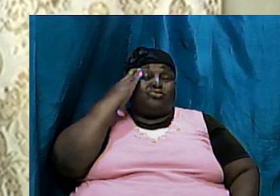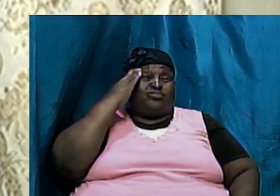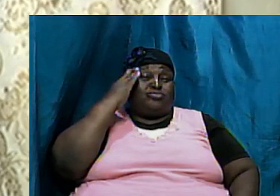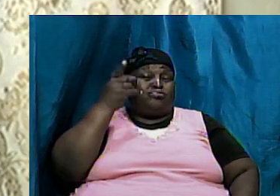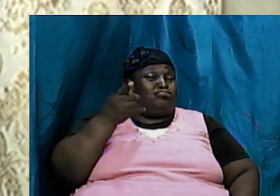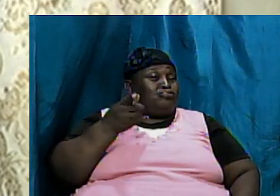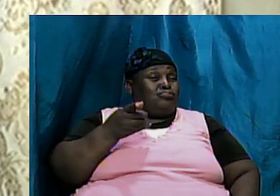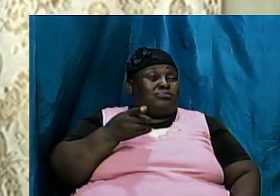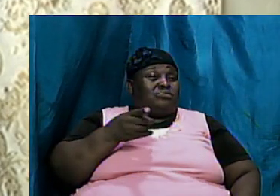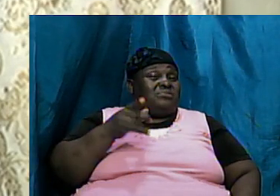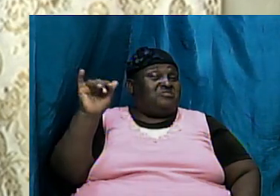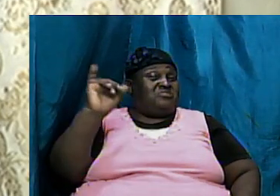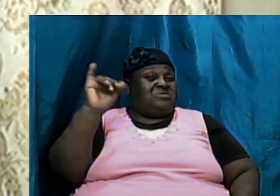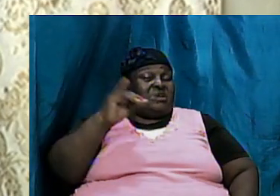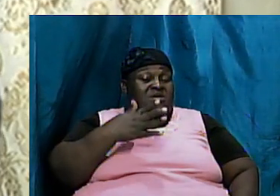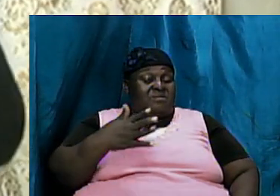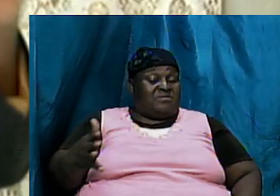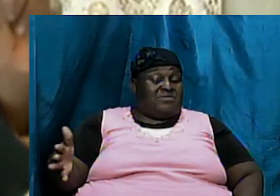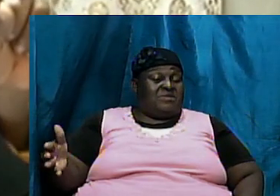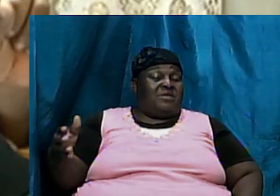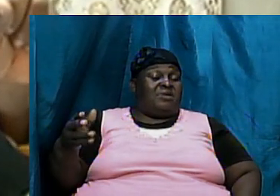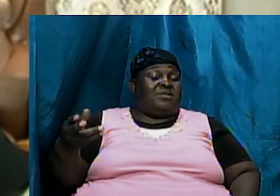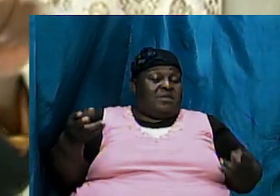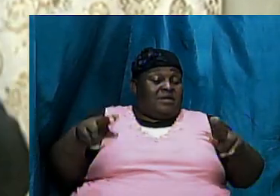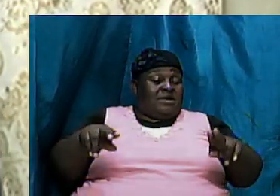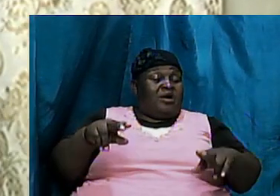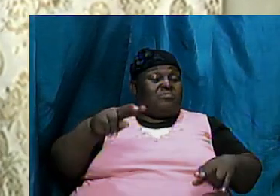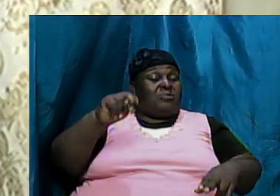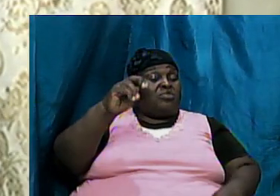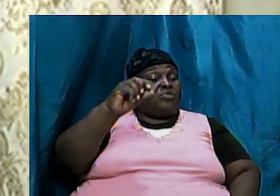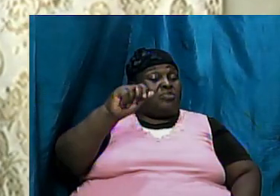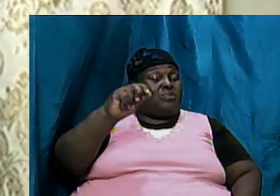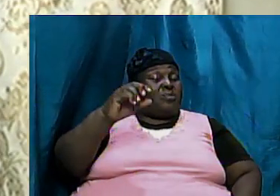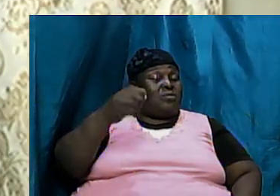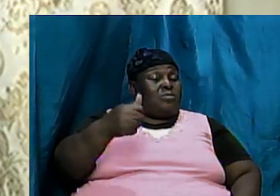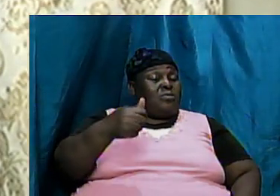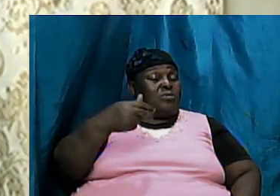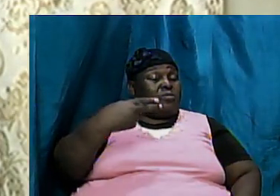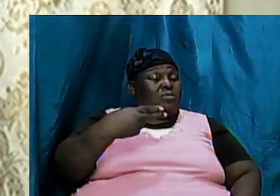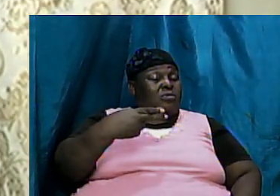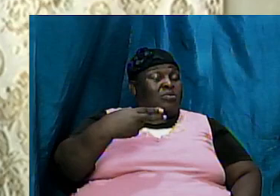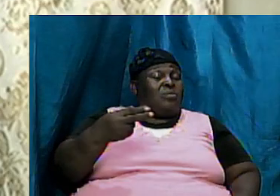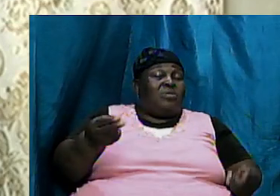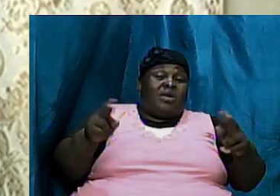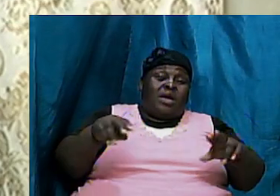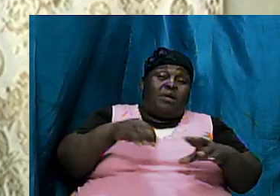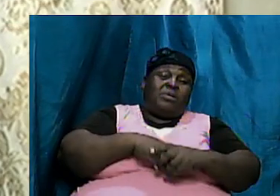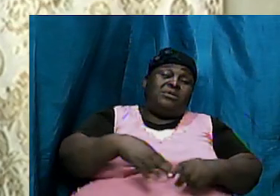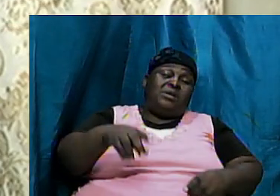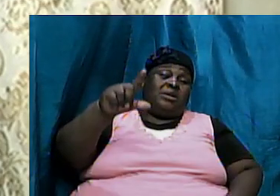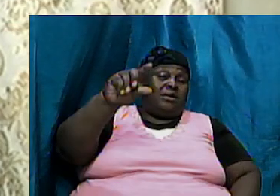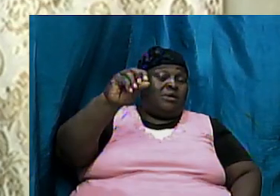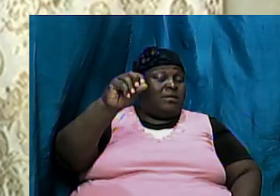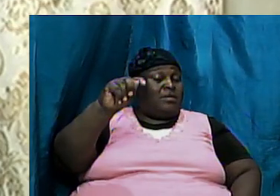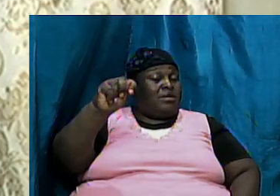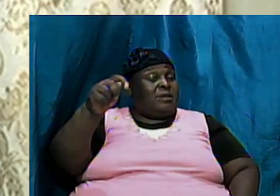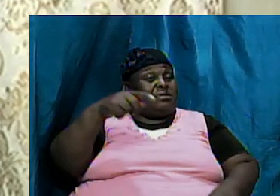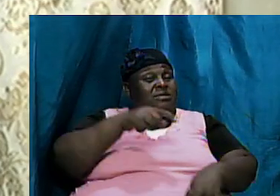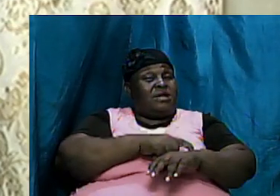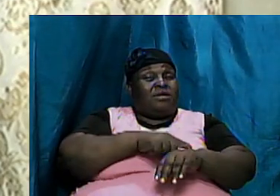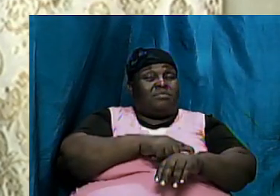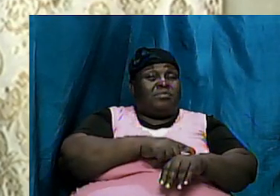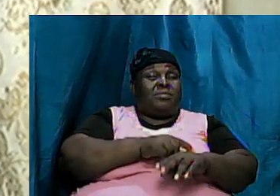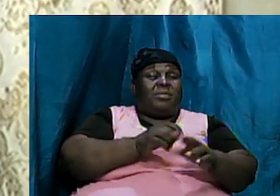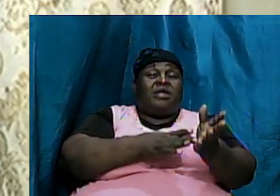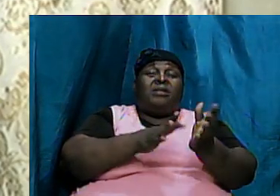that same thing that happened in Noah's day happened in Lot's time and the Bible said as we go